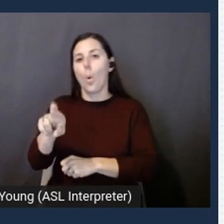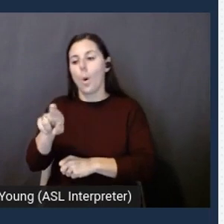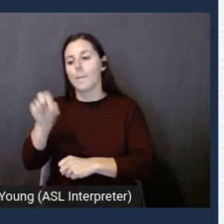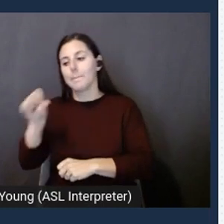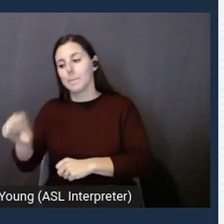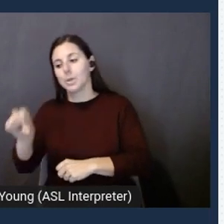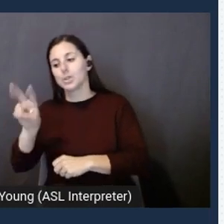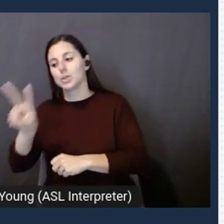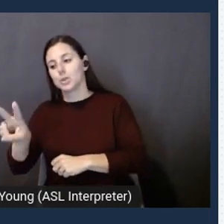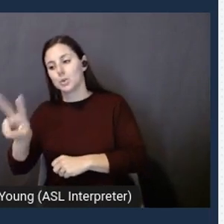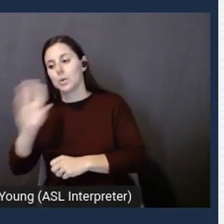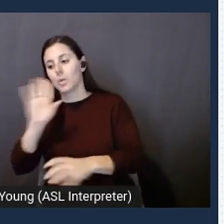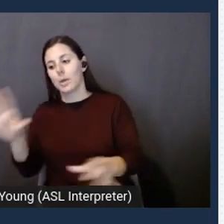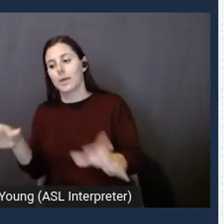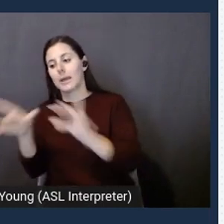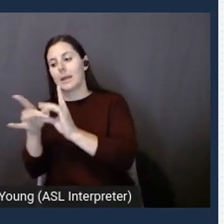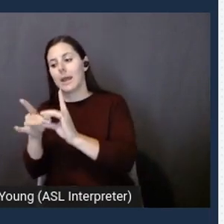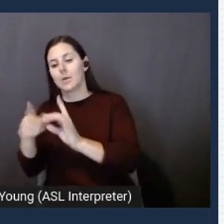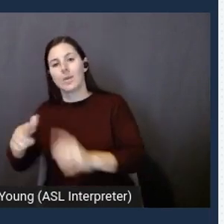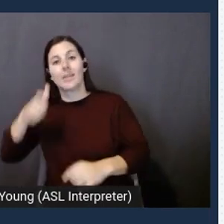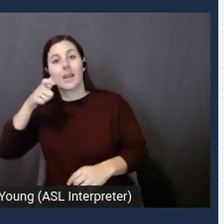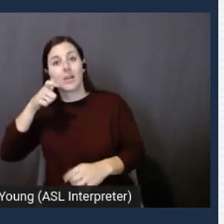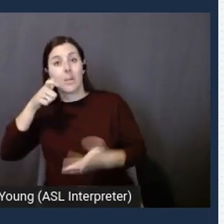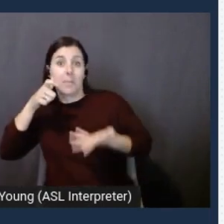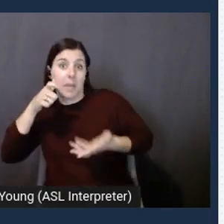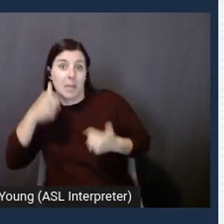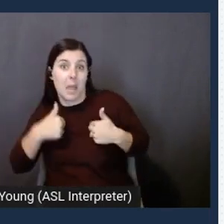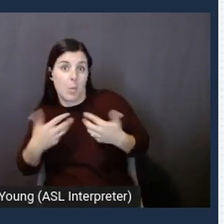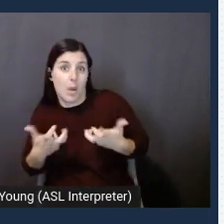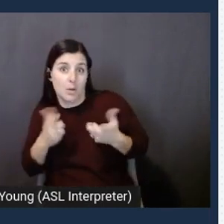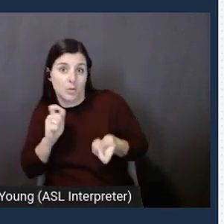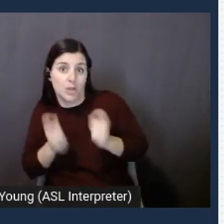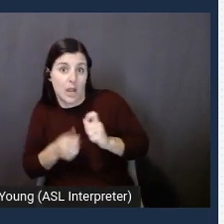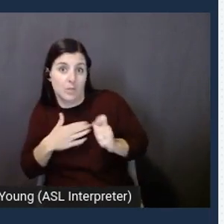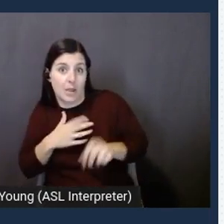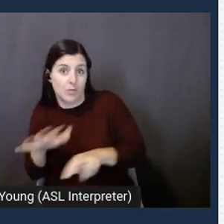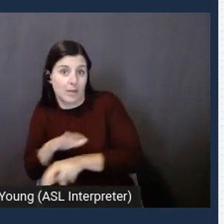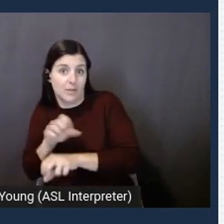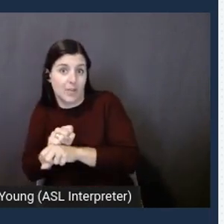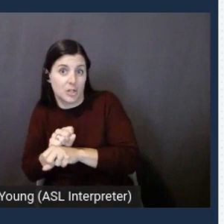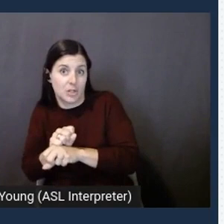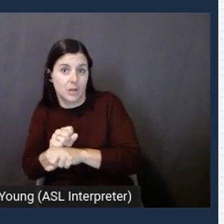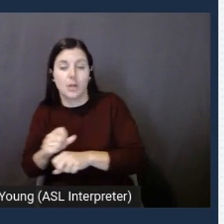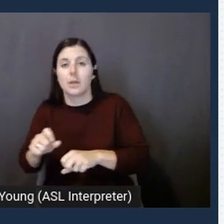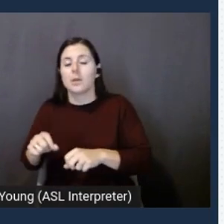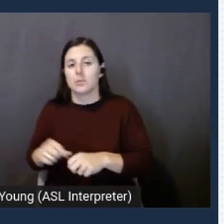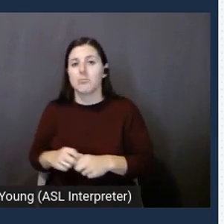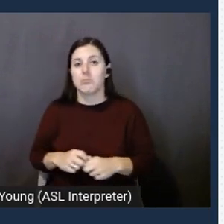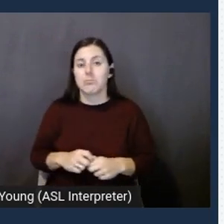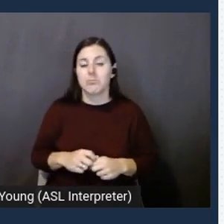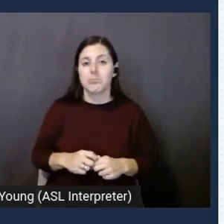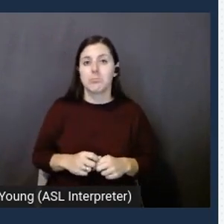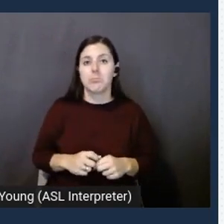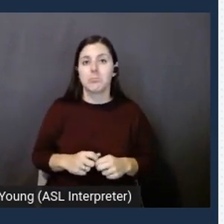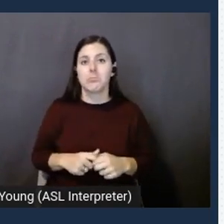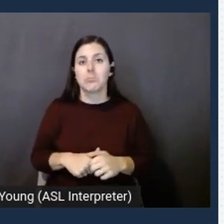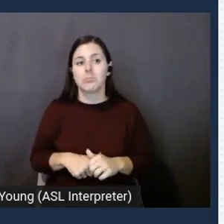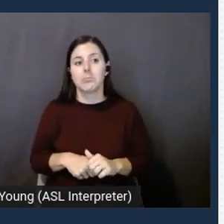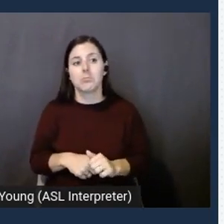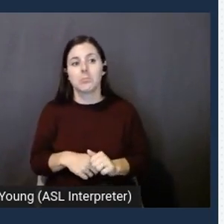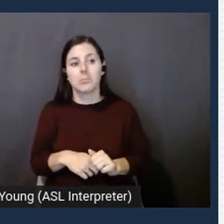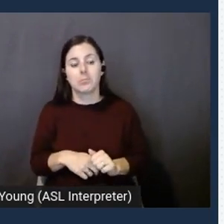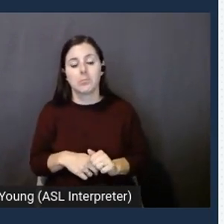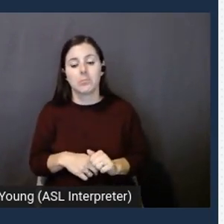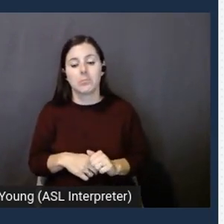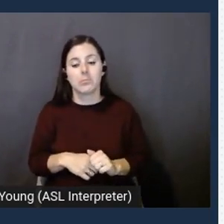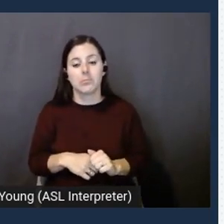and get connected to an agent, because maybe I want to change my reservation. So, you can do that. So, what I will do